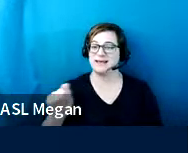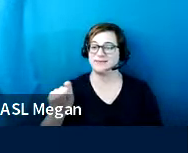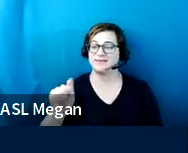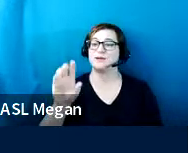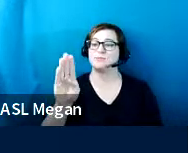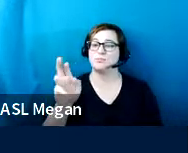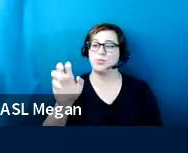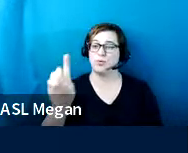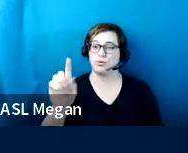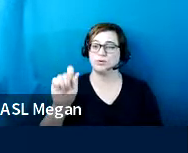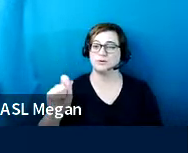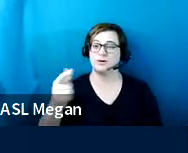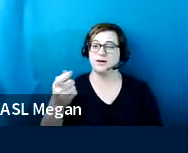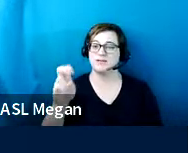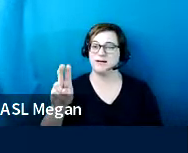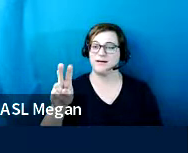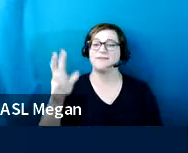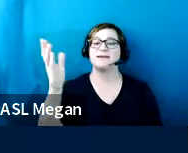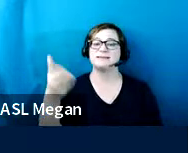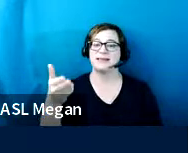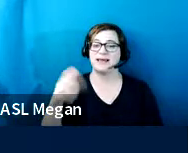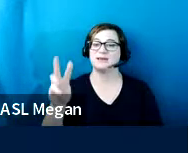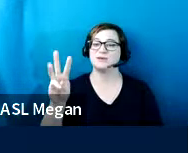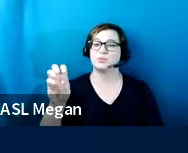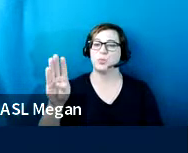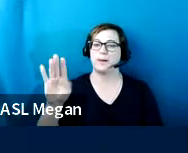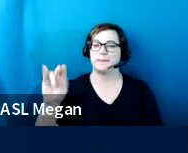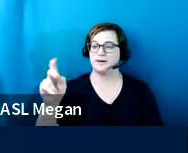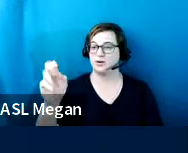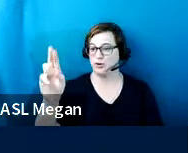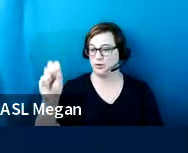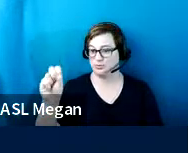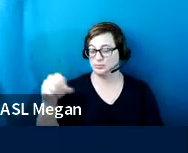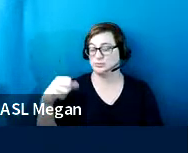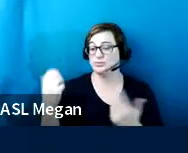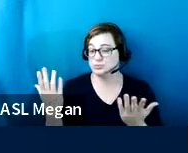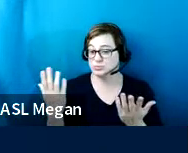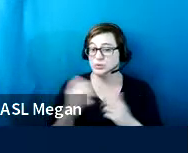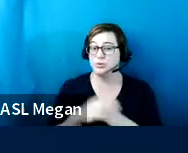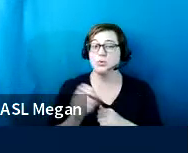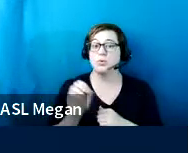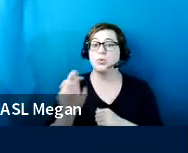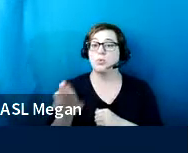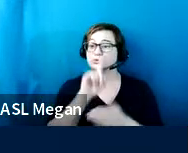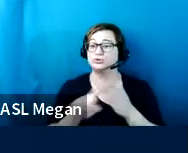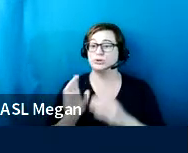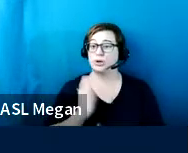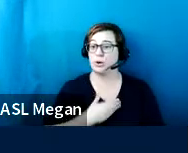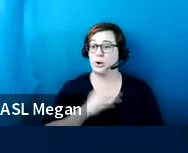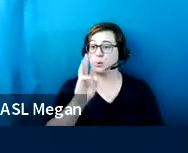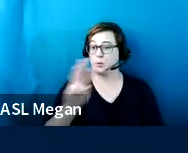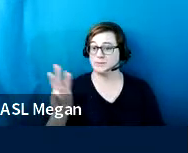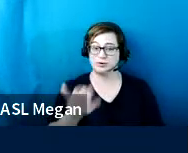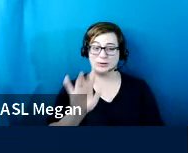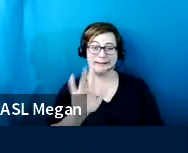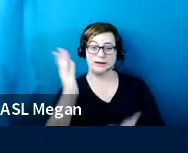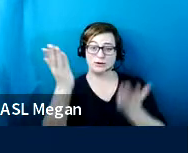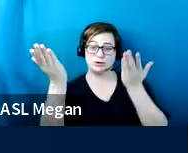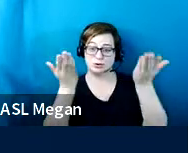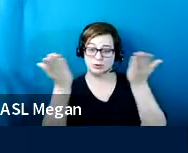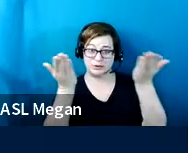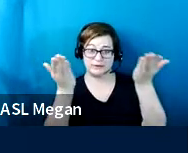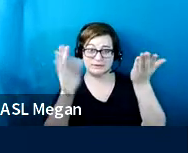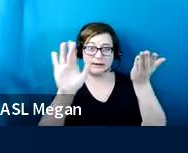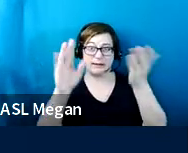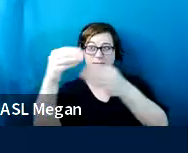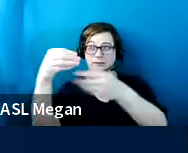.gov webinars. Or you, if you go to our website, you can click on services and then select